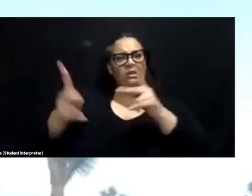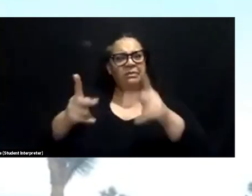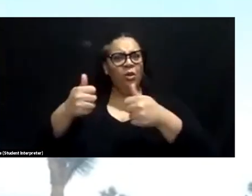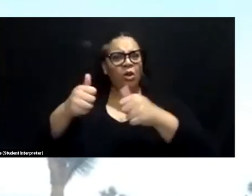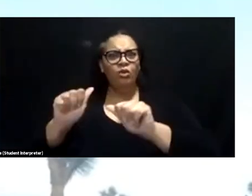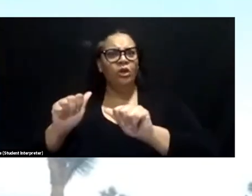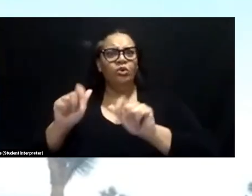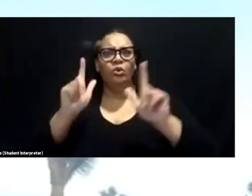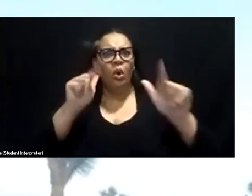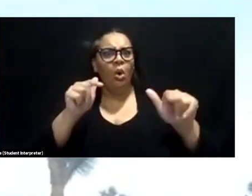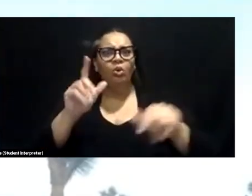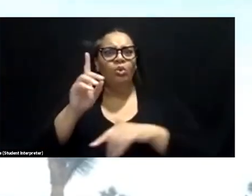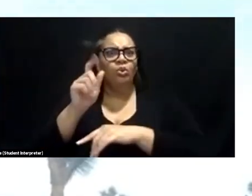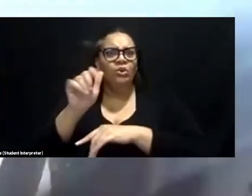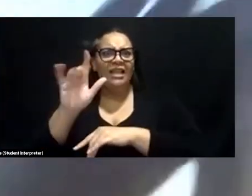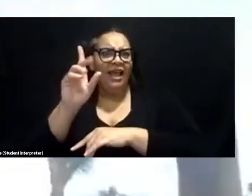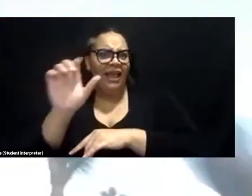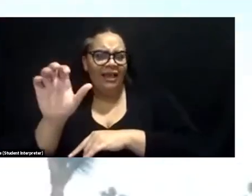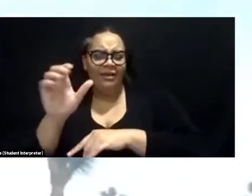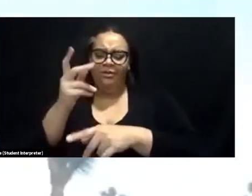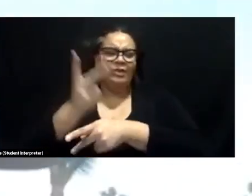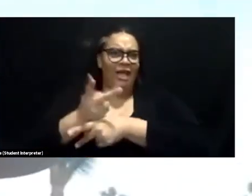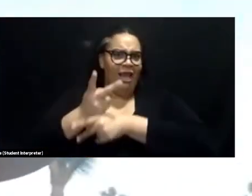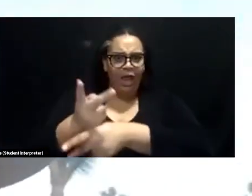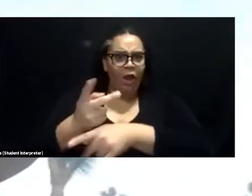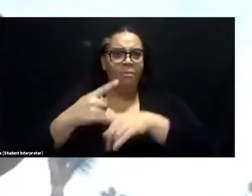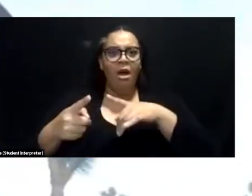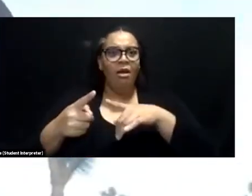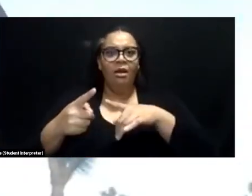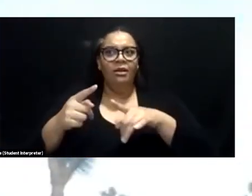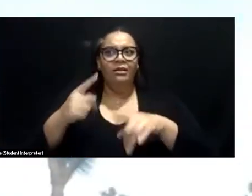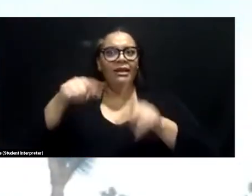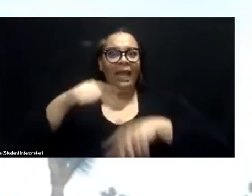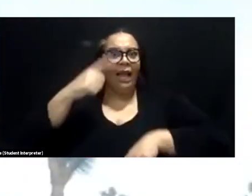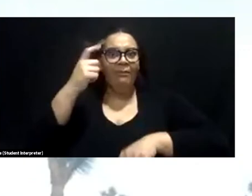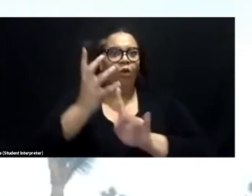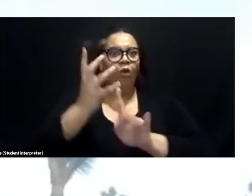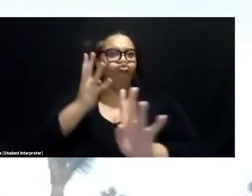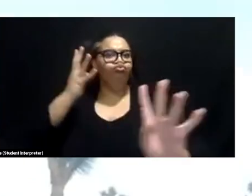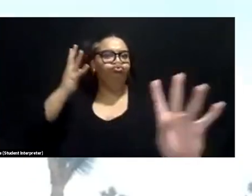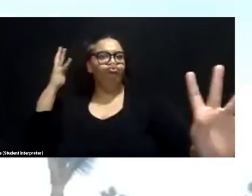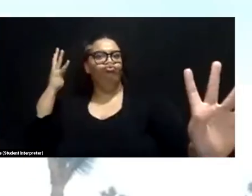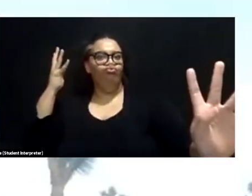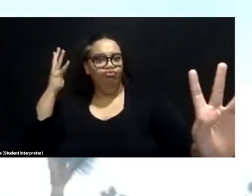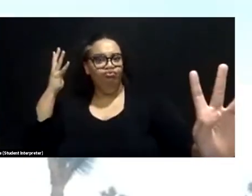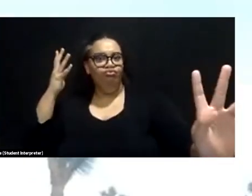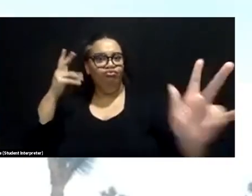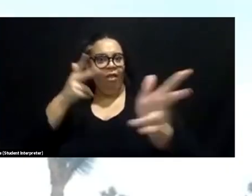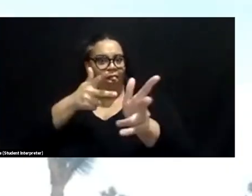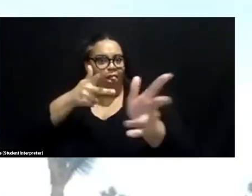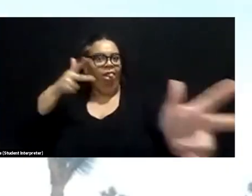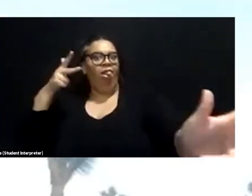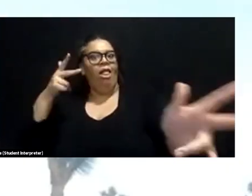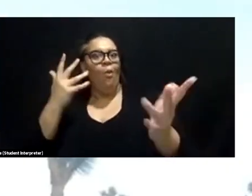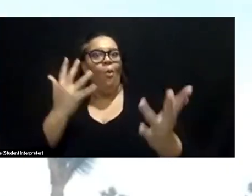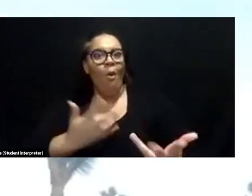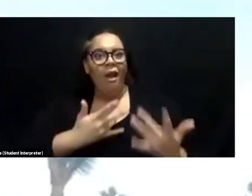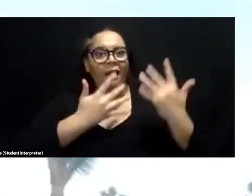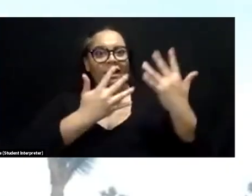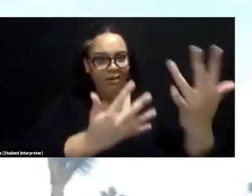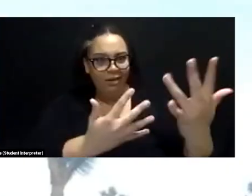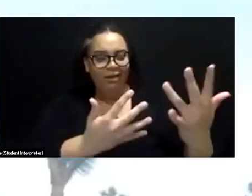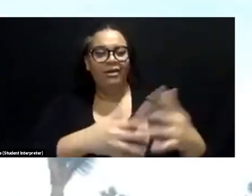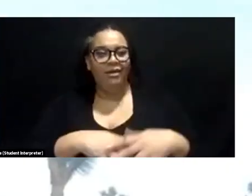to daycare and they try to leave the house and it's a line of cars waiting to get into the park. yes, we are in conclusion, we are